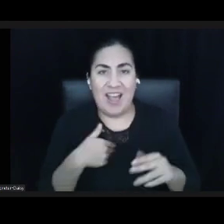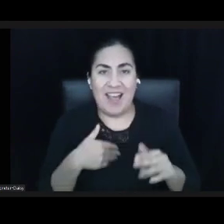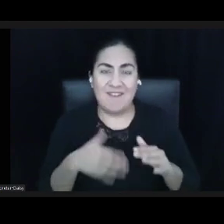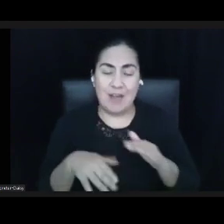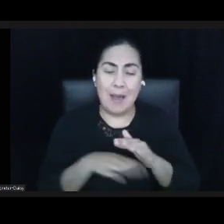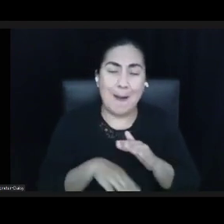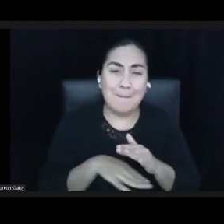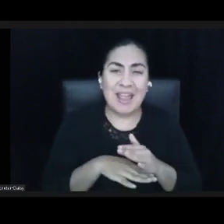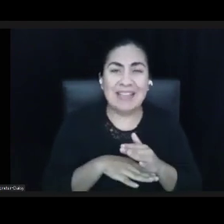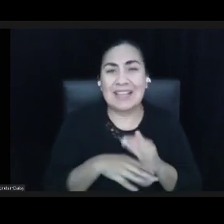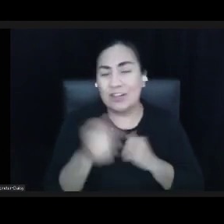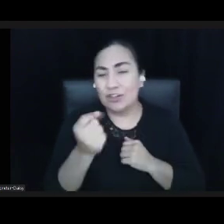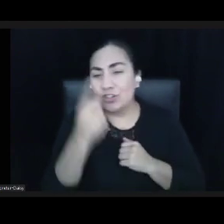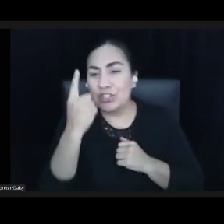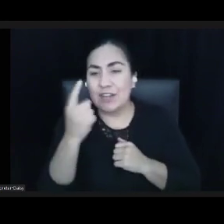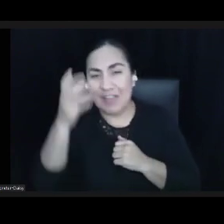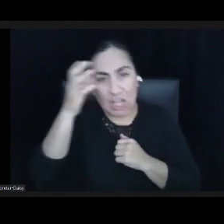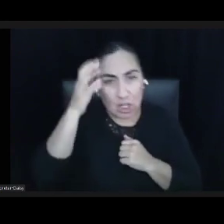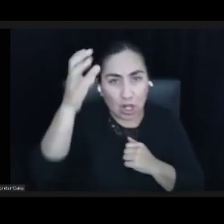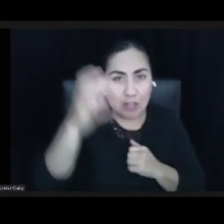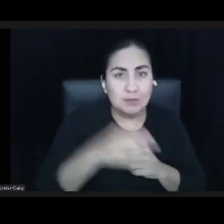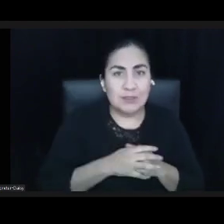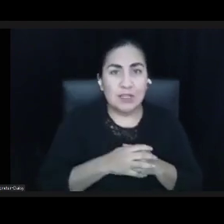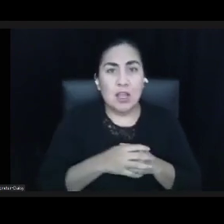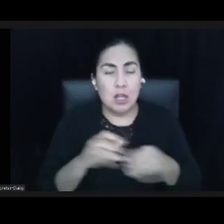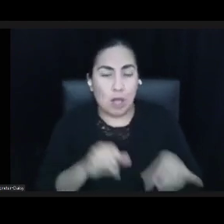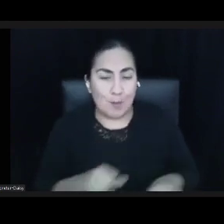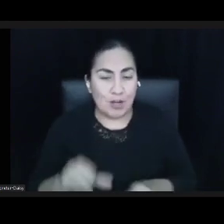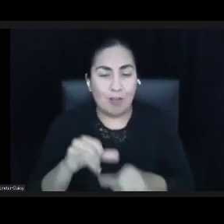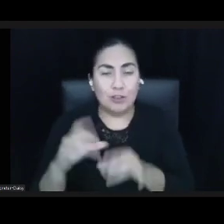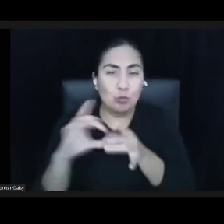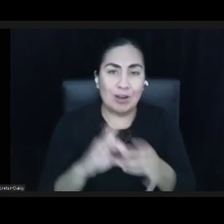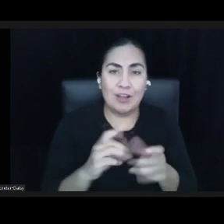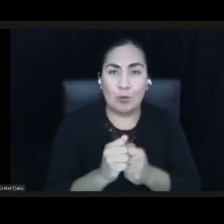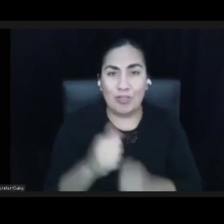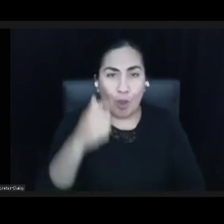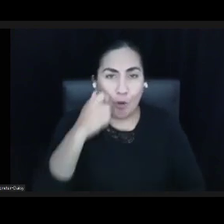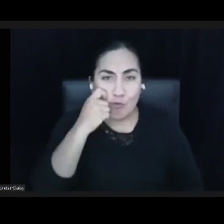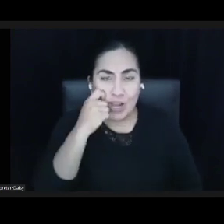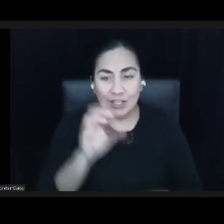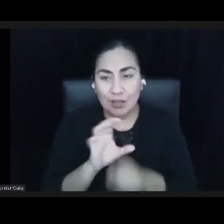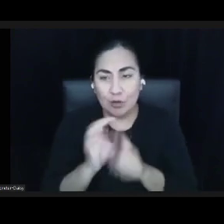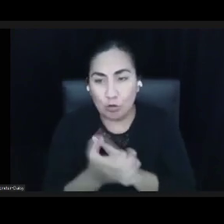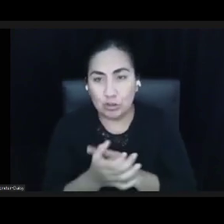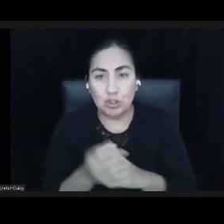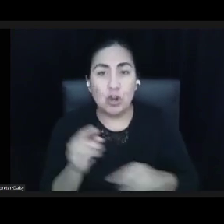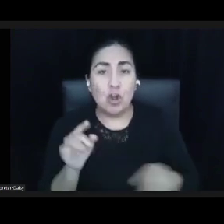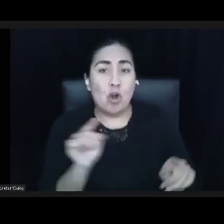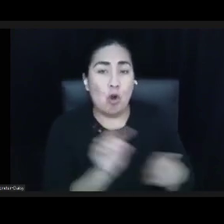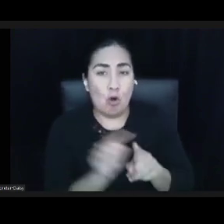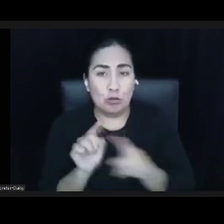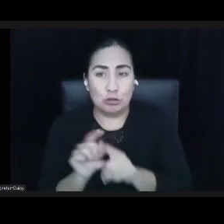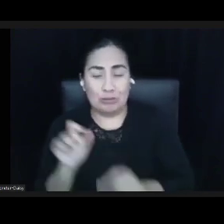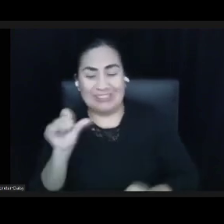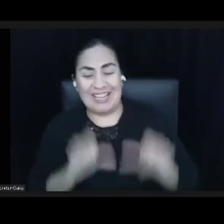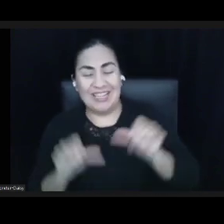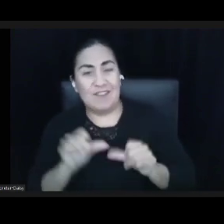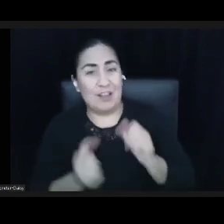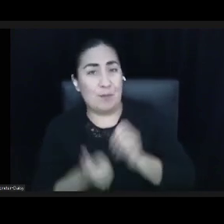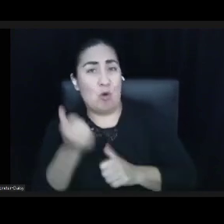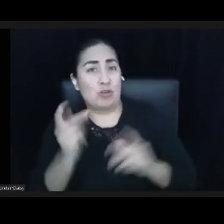terminology regarding race and culture, and it's scientific, so people feel relatively comfortable with it.